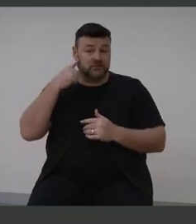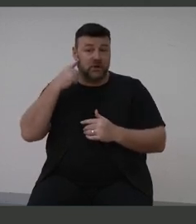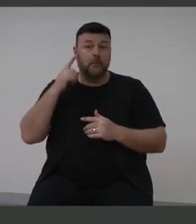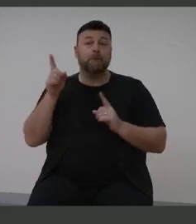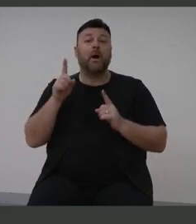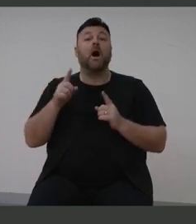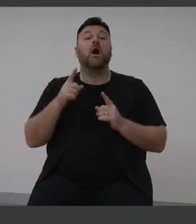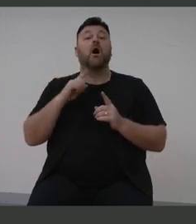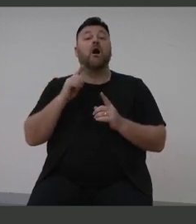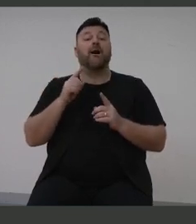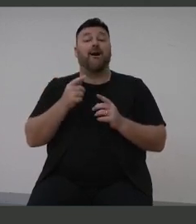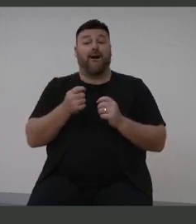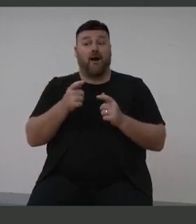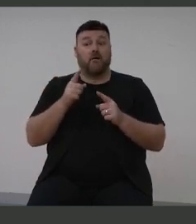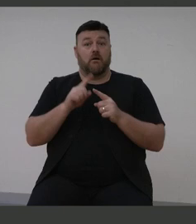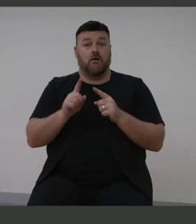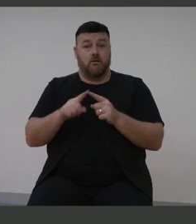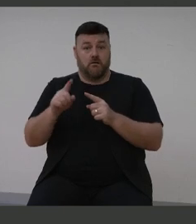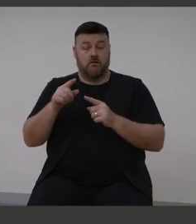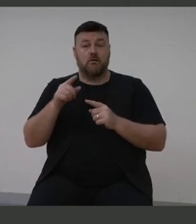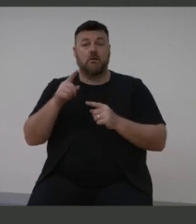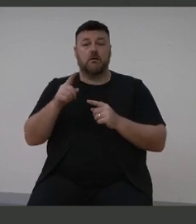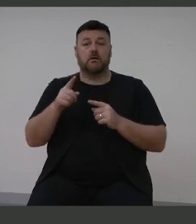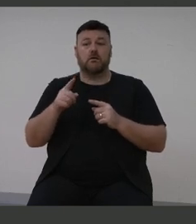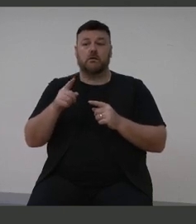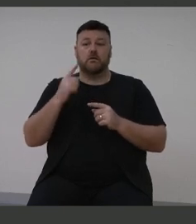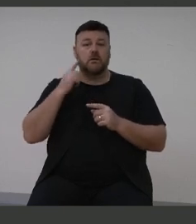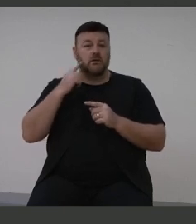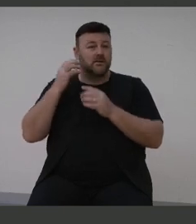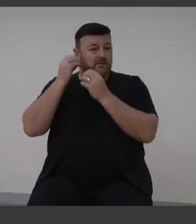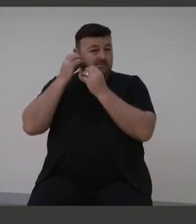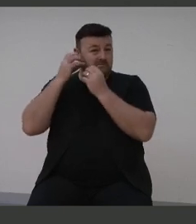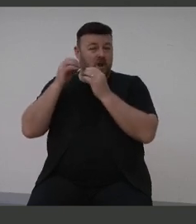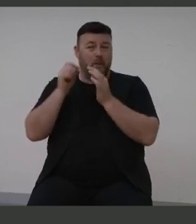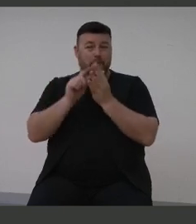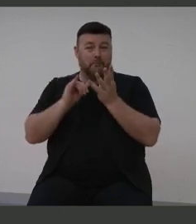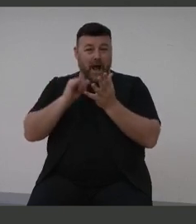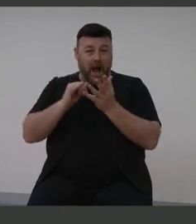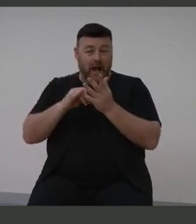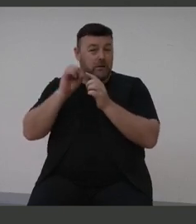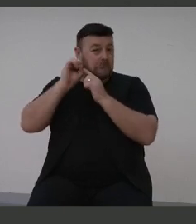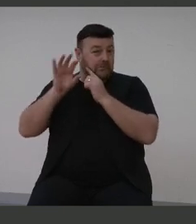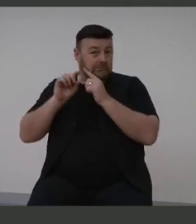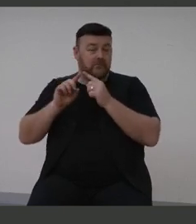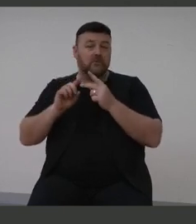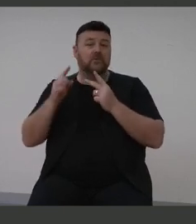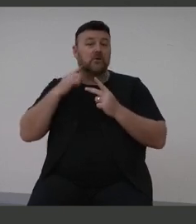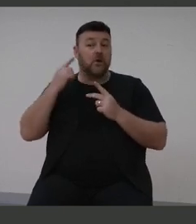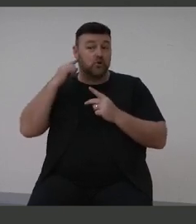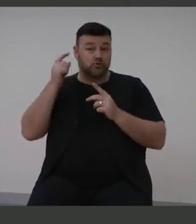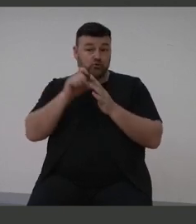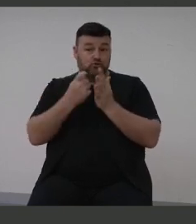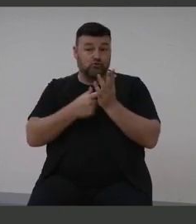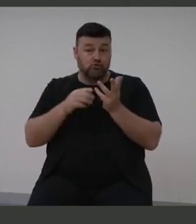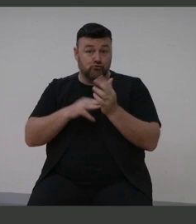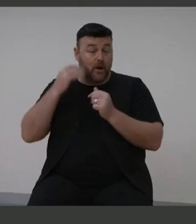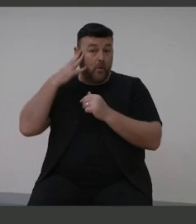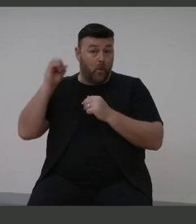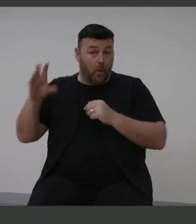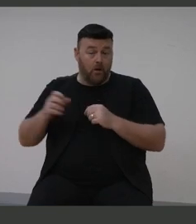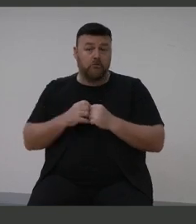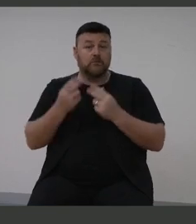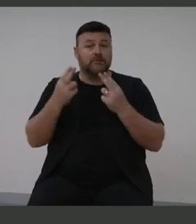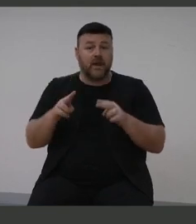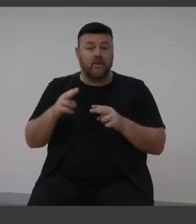Complications of otitis media range from abscess, pus, small hole, no eardrum, brain abscess, death.